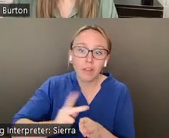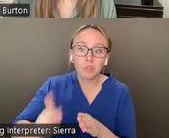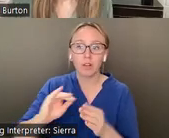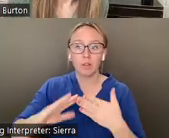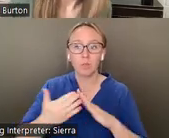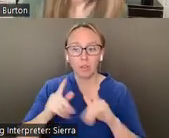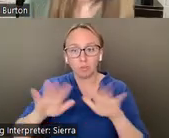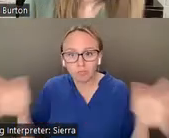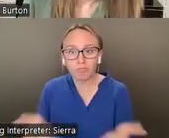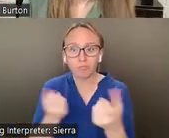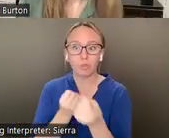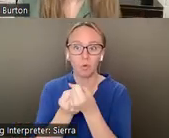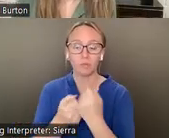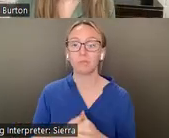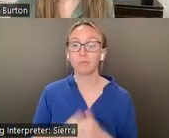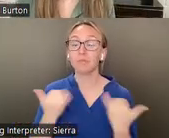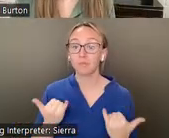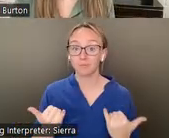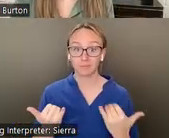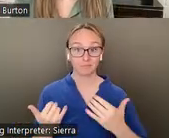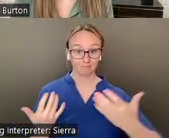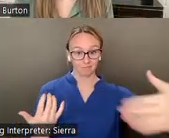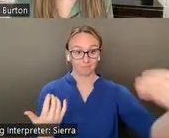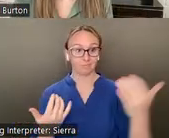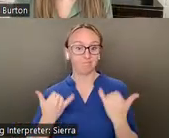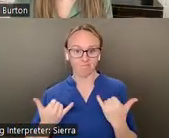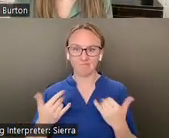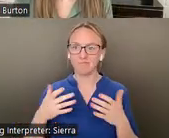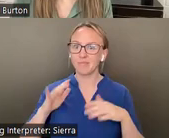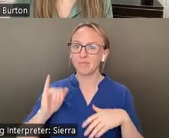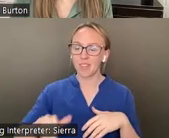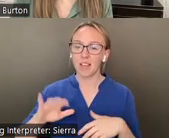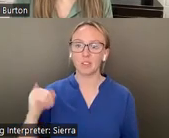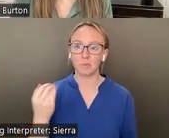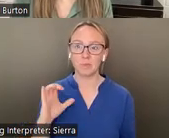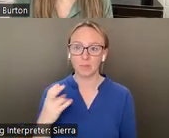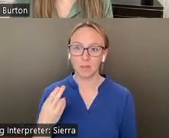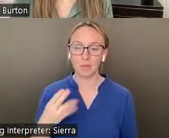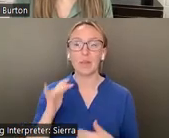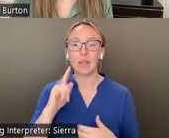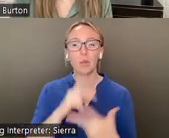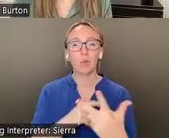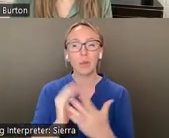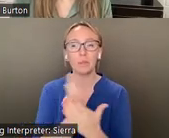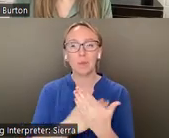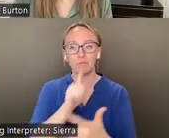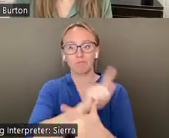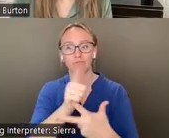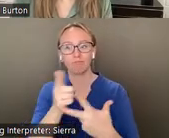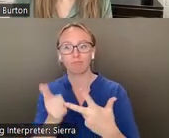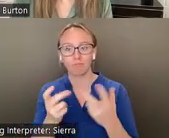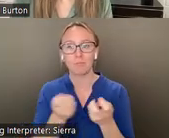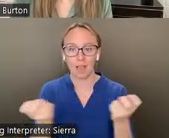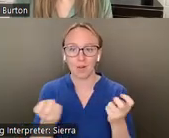our attention to the night's event, Return to the James Castle House is a three part panel discussion series that is running in conjunction with our